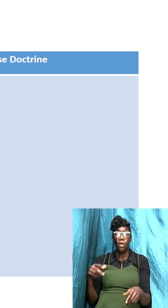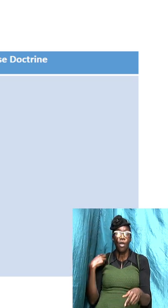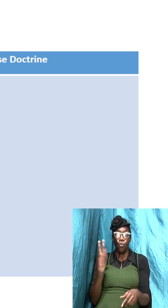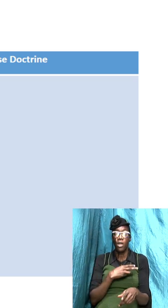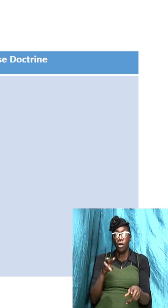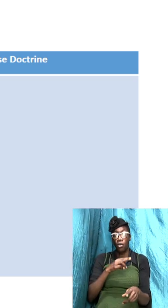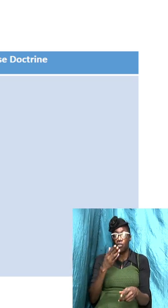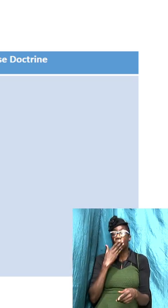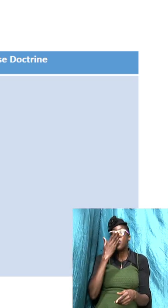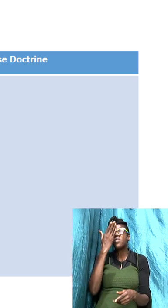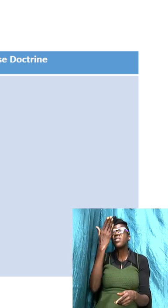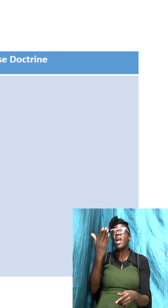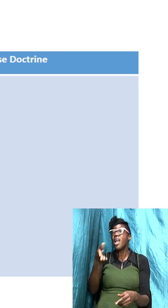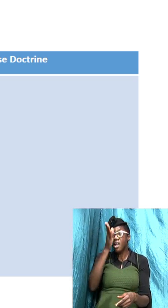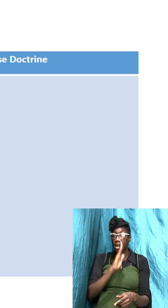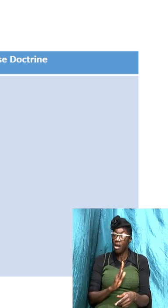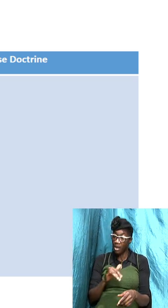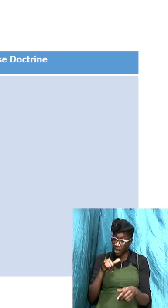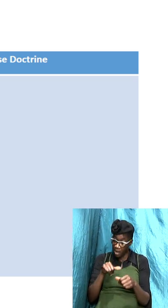for this